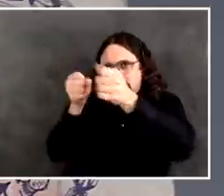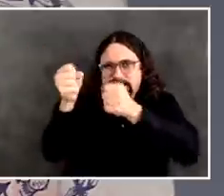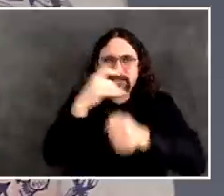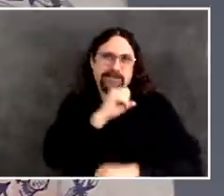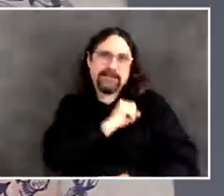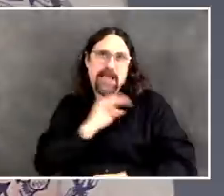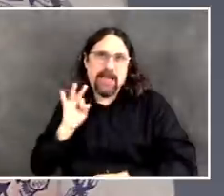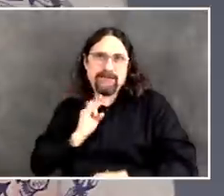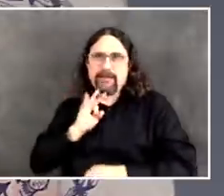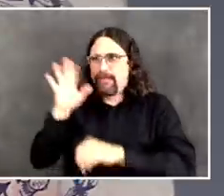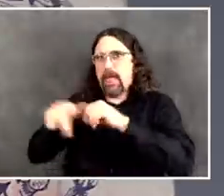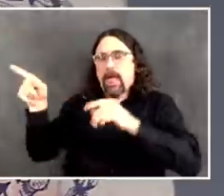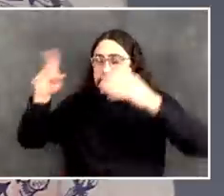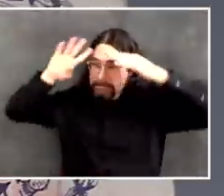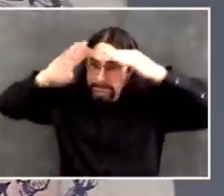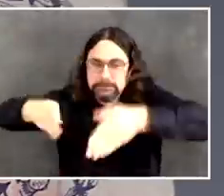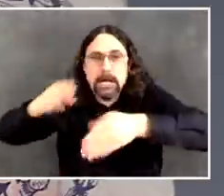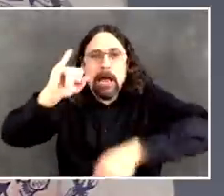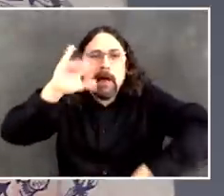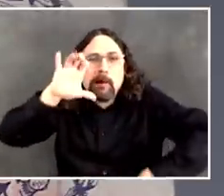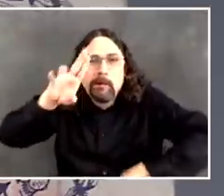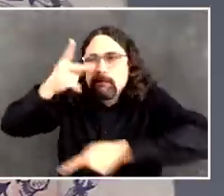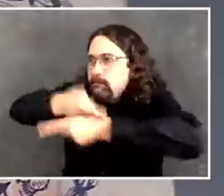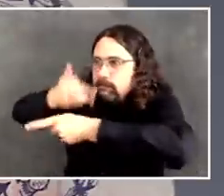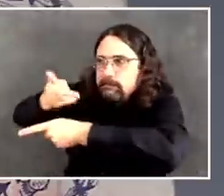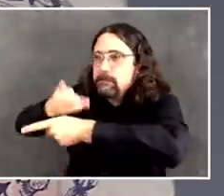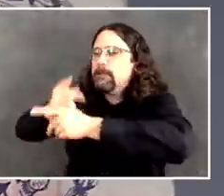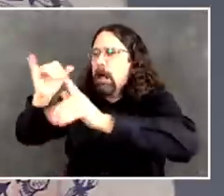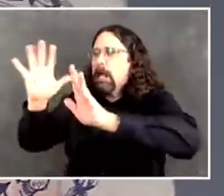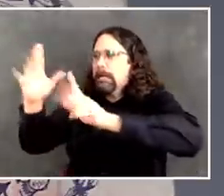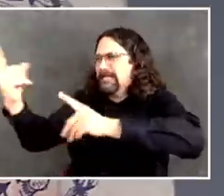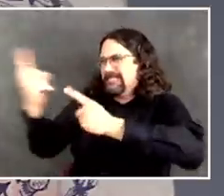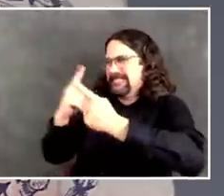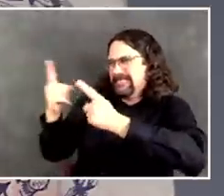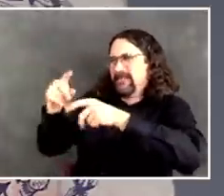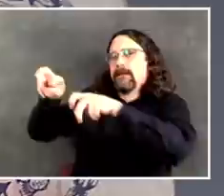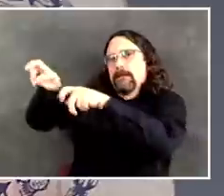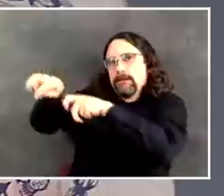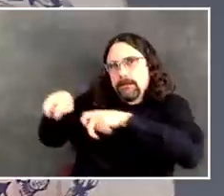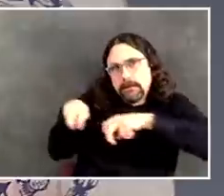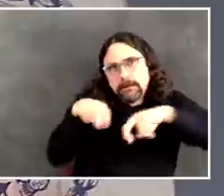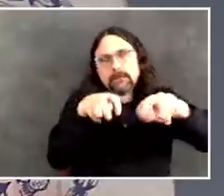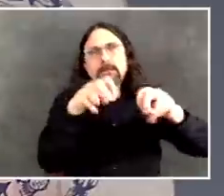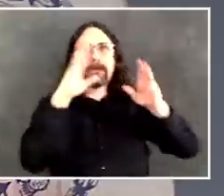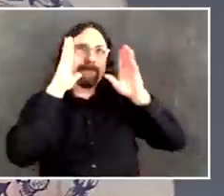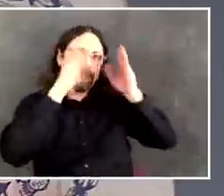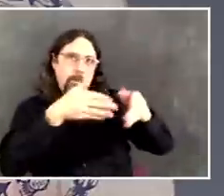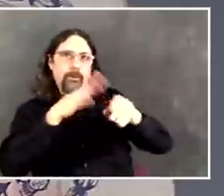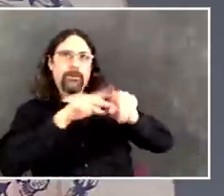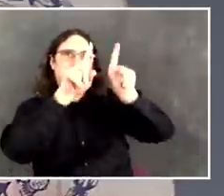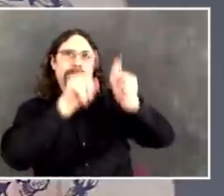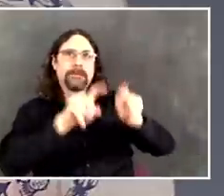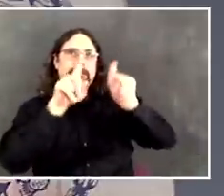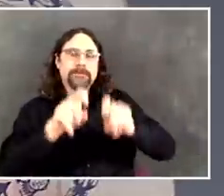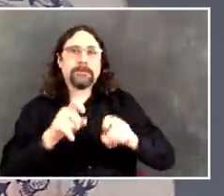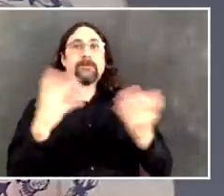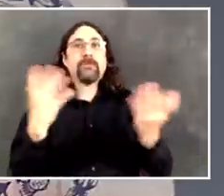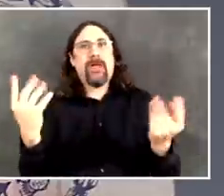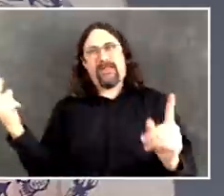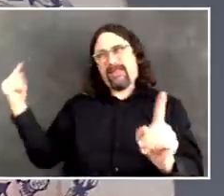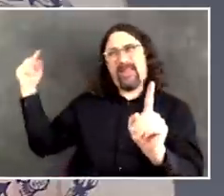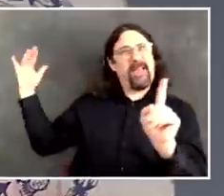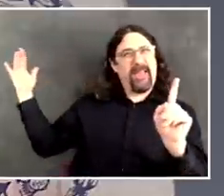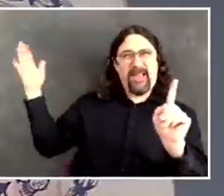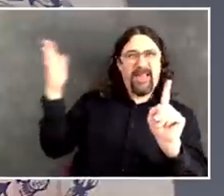reliable supply of tests. Finally, this week, we have gotten, you know, the beginning of the shipments in from ARIA